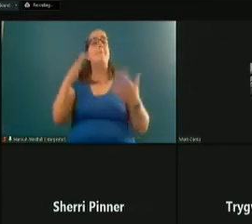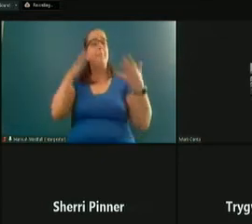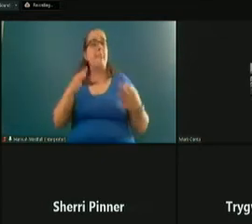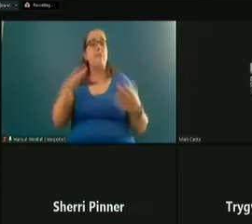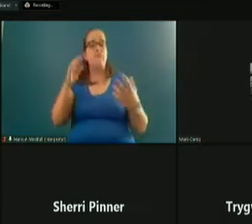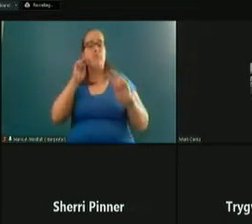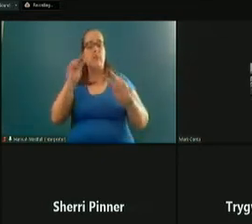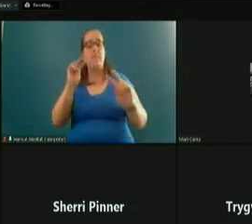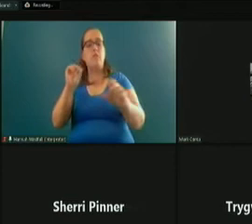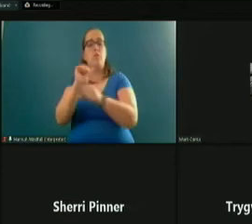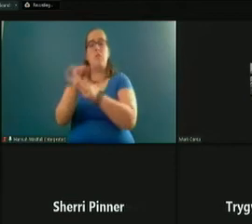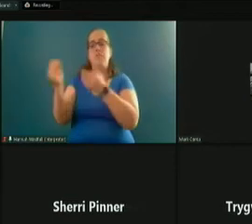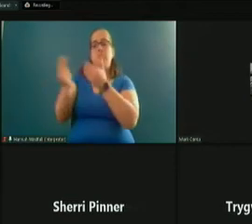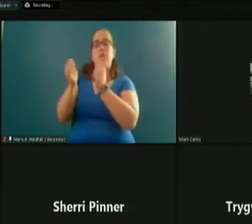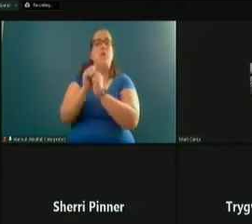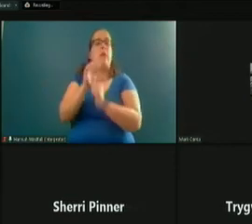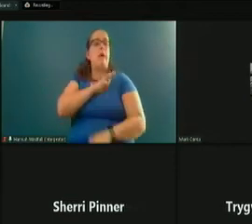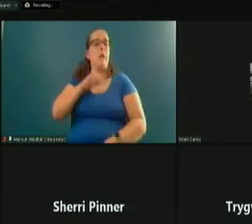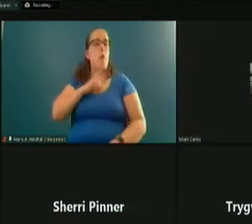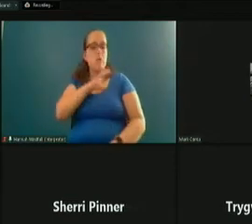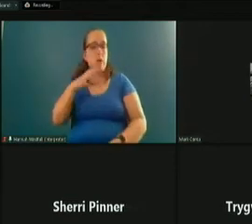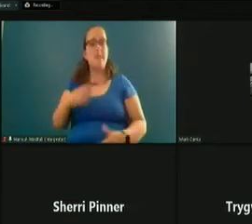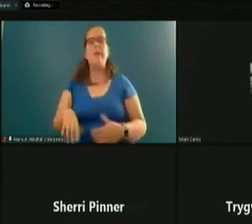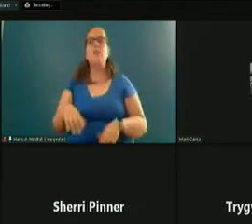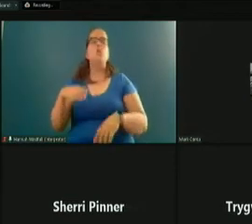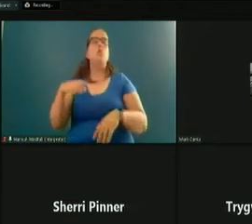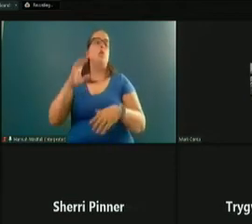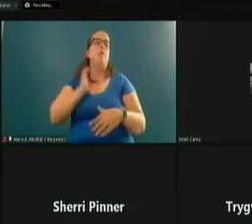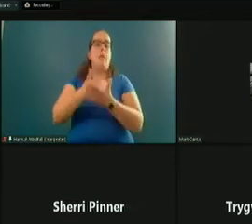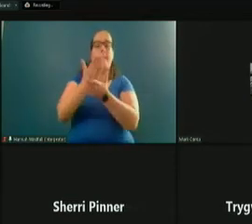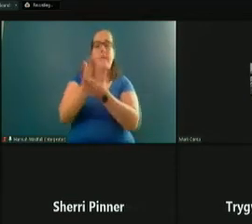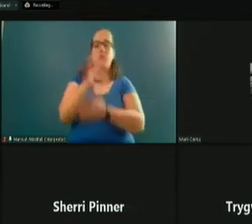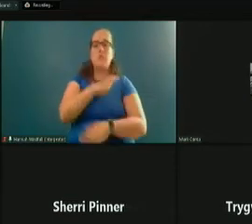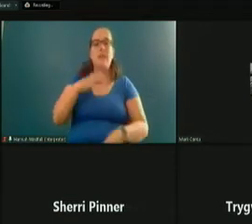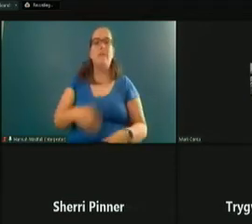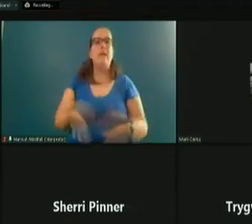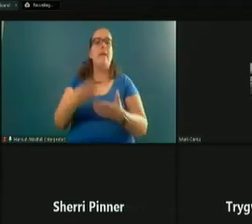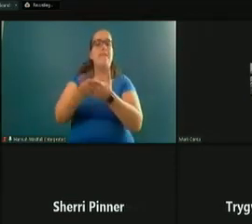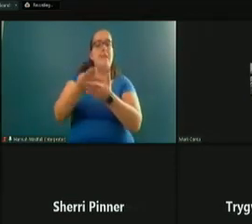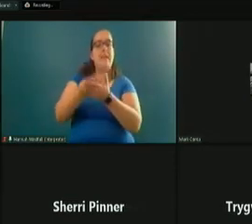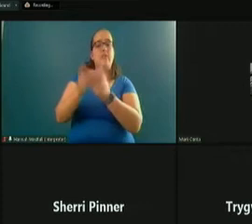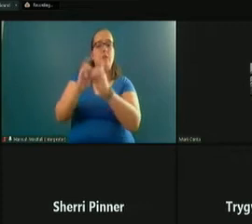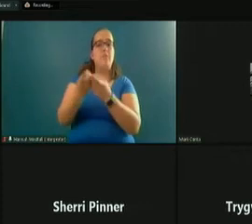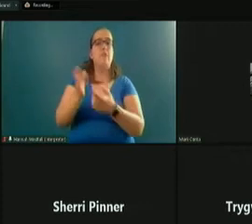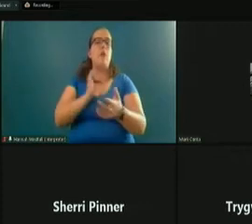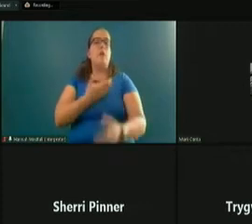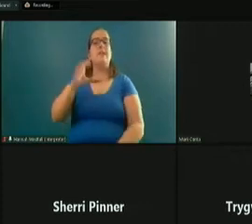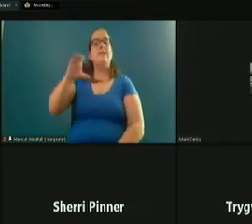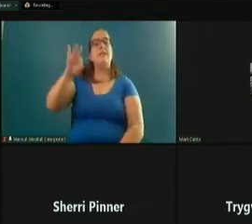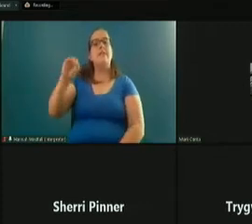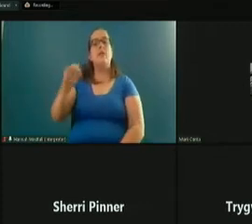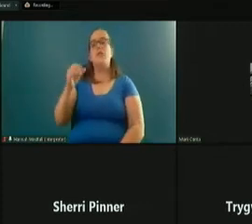closely with the Board of County Commissioners, our Budget Committee, our Finance Department, our Chief Financial Officer, Greg Munn, and his team